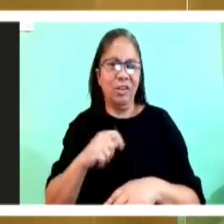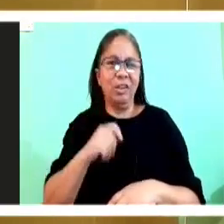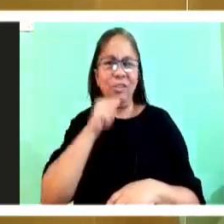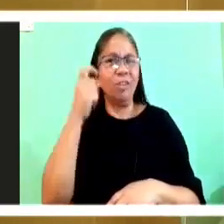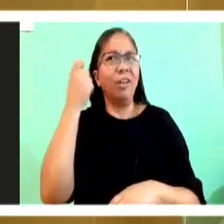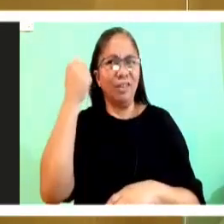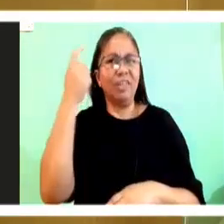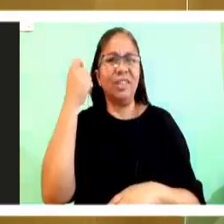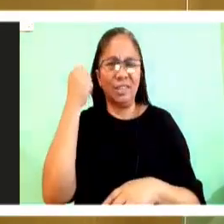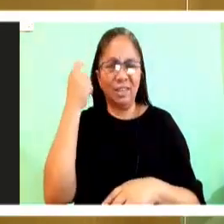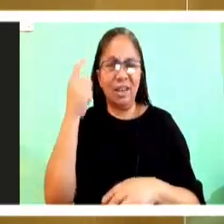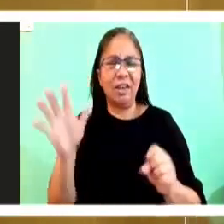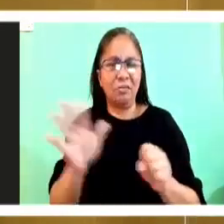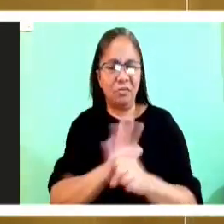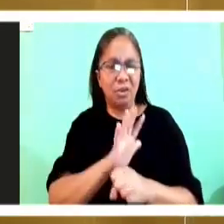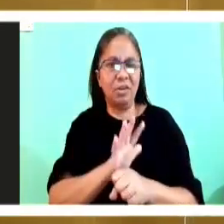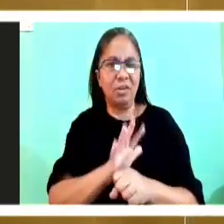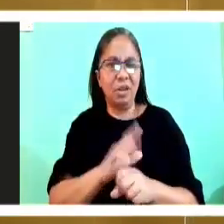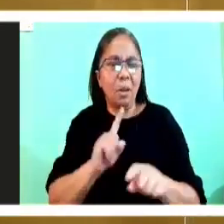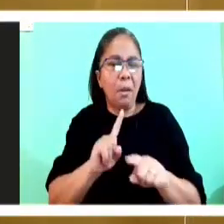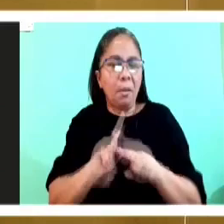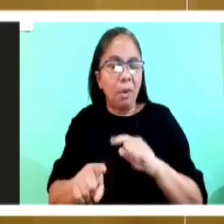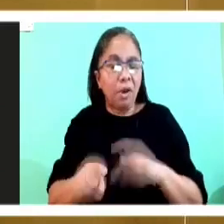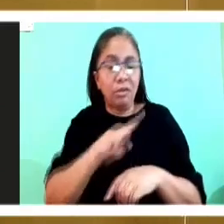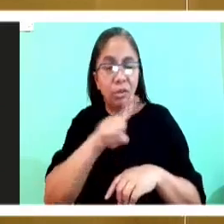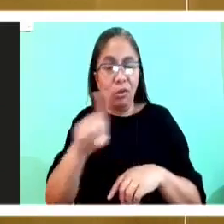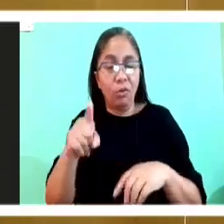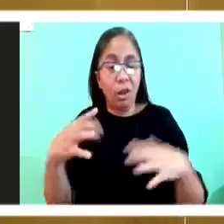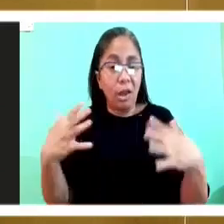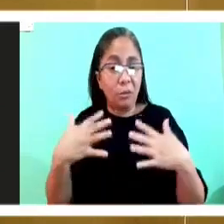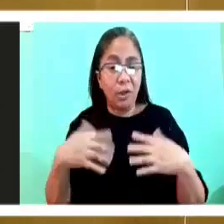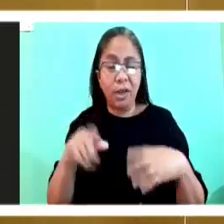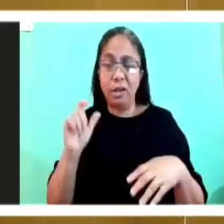Do not be afraid.